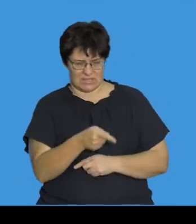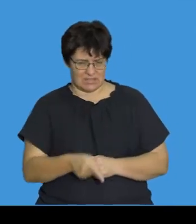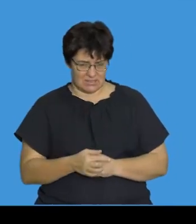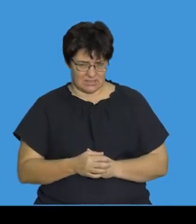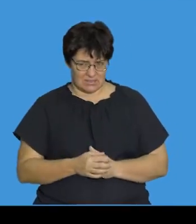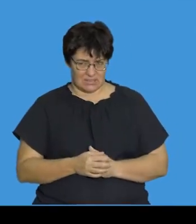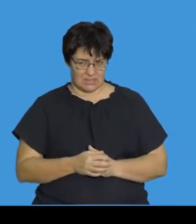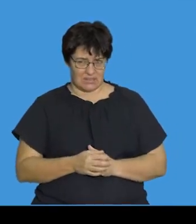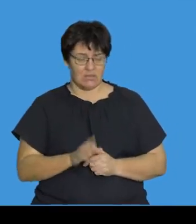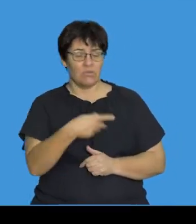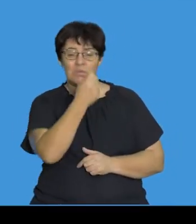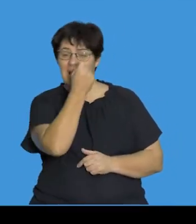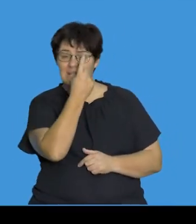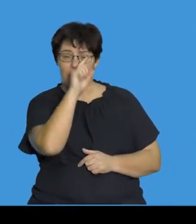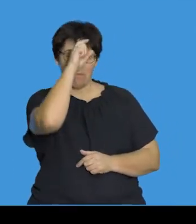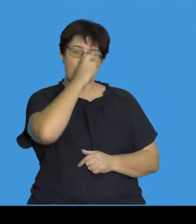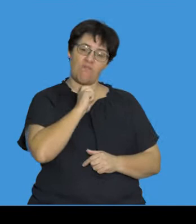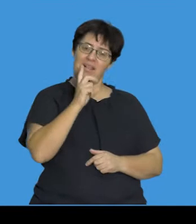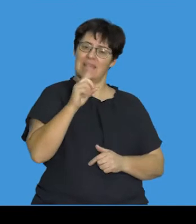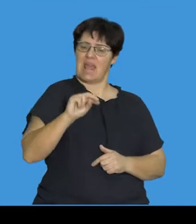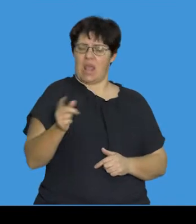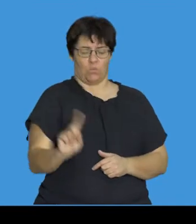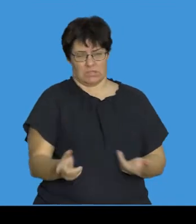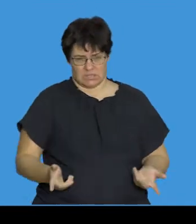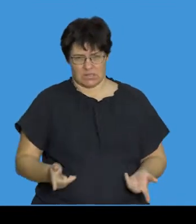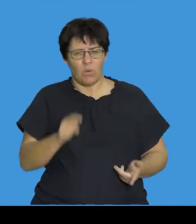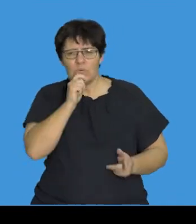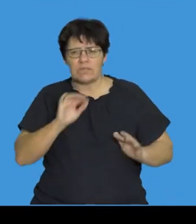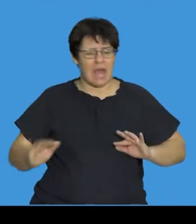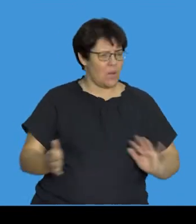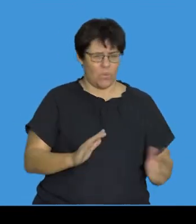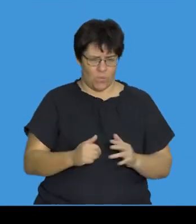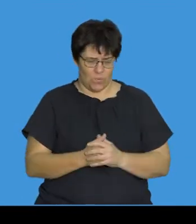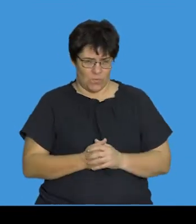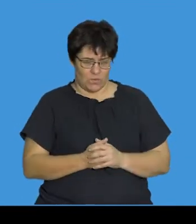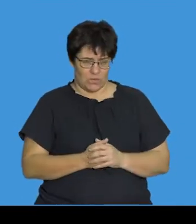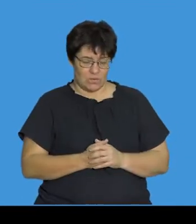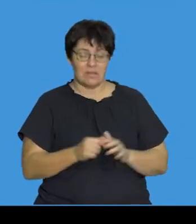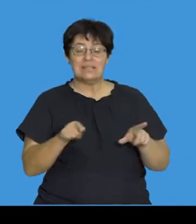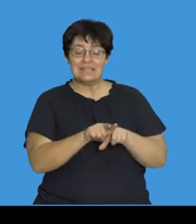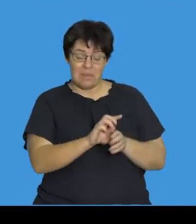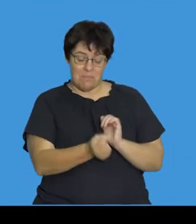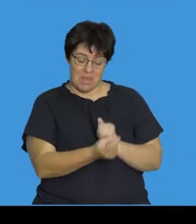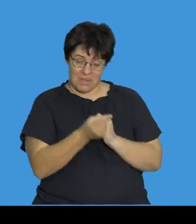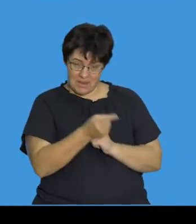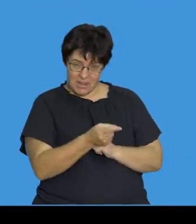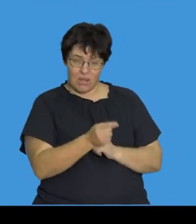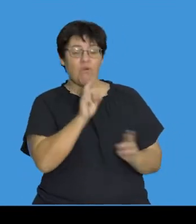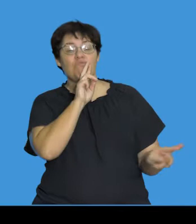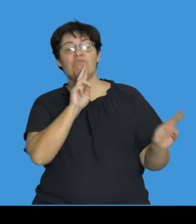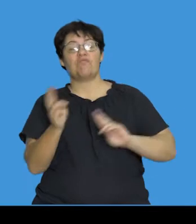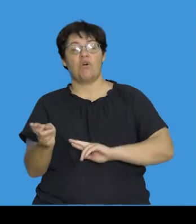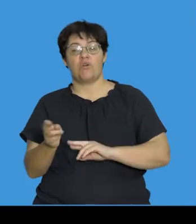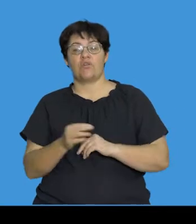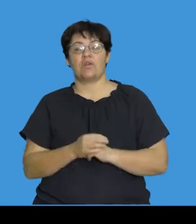It's important for us to understand what DNA profiling is and its uses. And during that process of DNA profiling, we're going to refer to